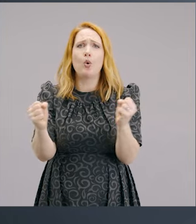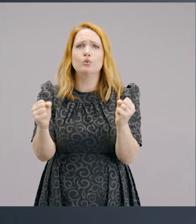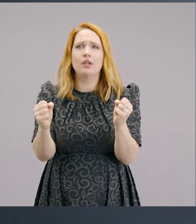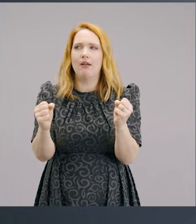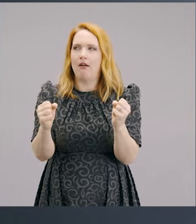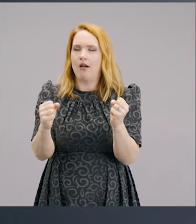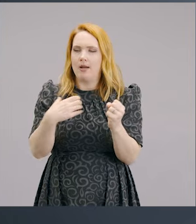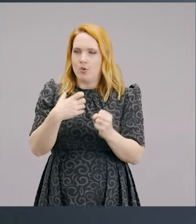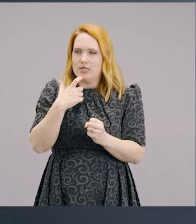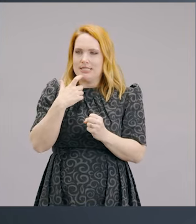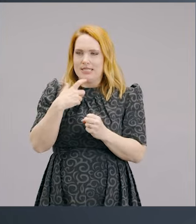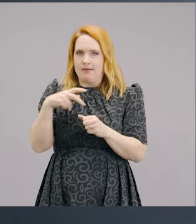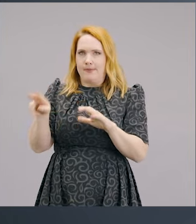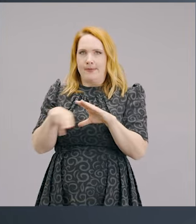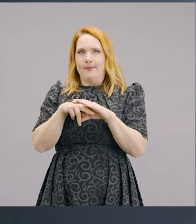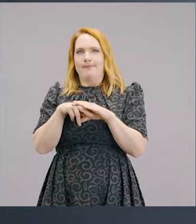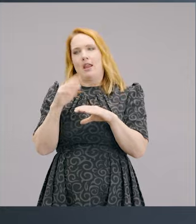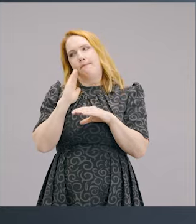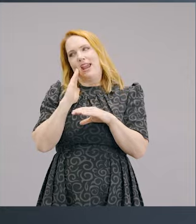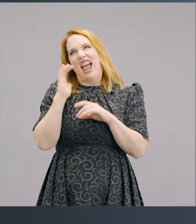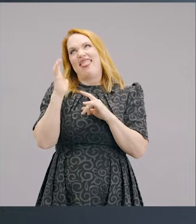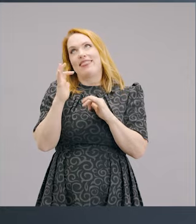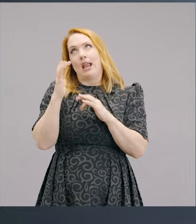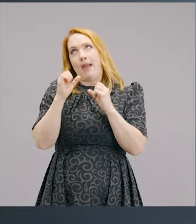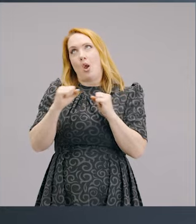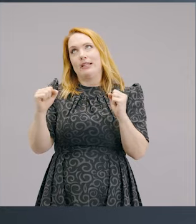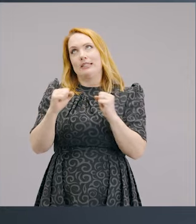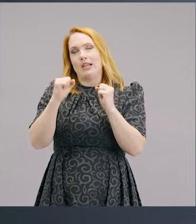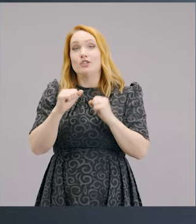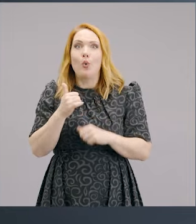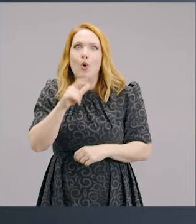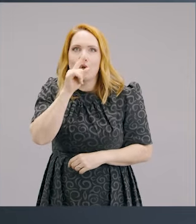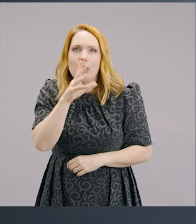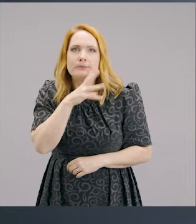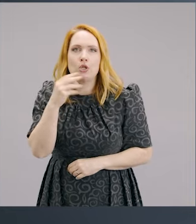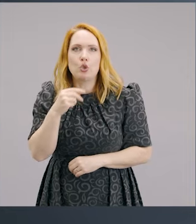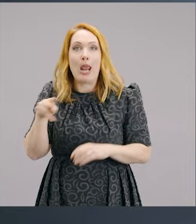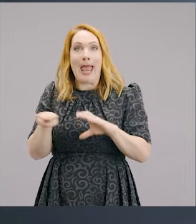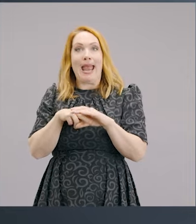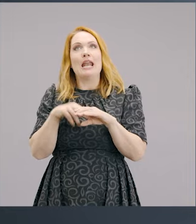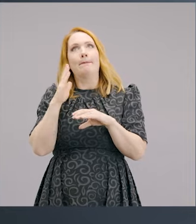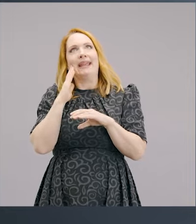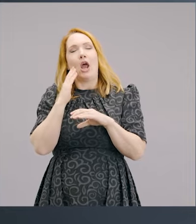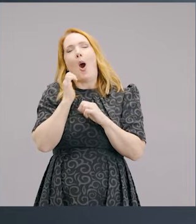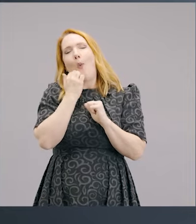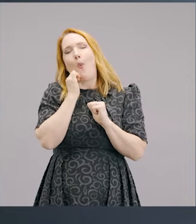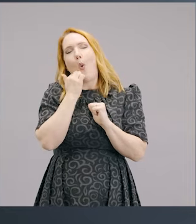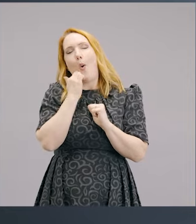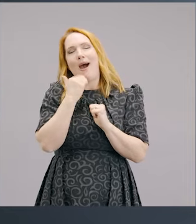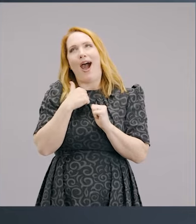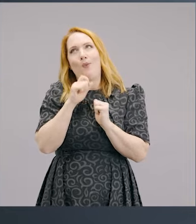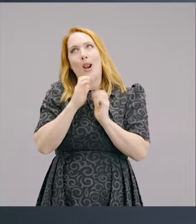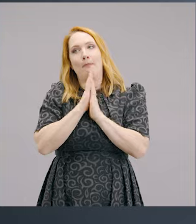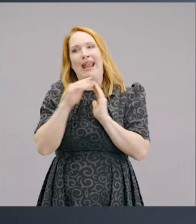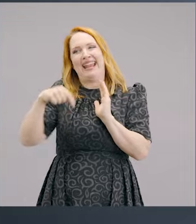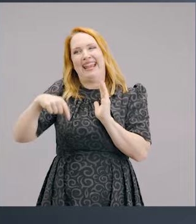bed and think about exercise, isn't it? Or you can be really spiritual and you can say, I'm going to lie in bed in the warmth and I'm going to pray. Do you